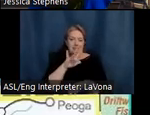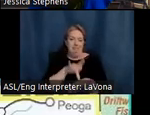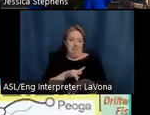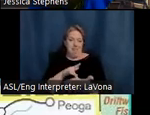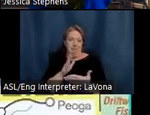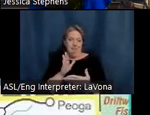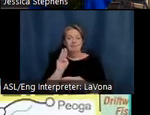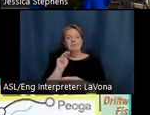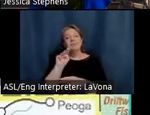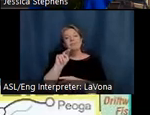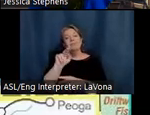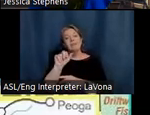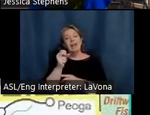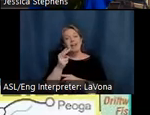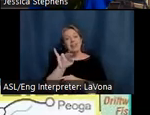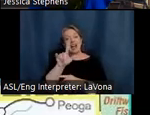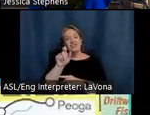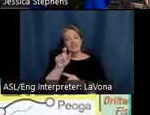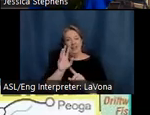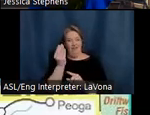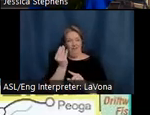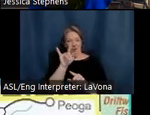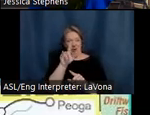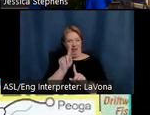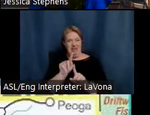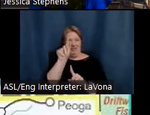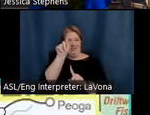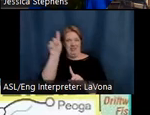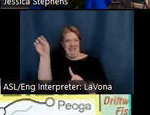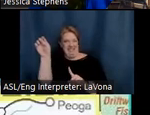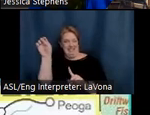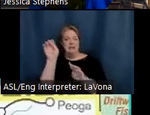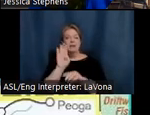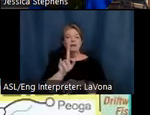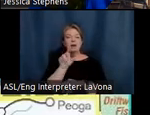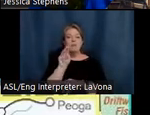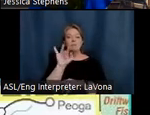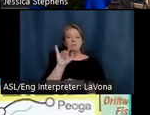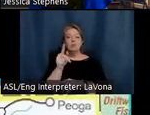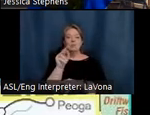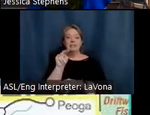14 miles to the northeast, and Bloomington, which is 10 miles to the west.